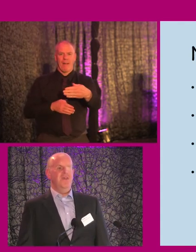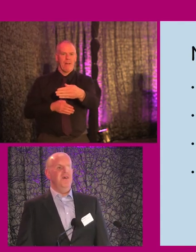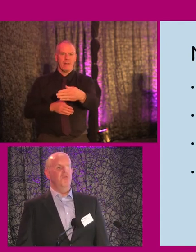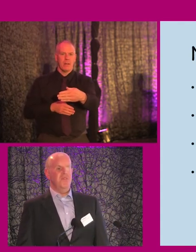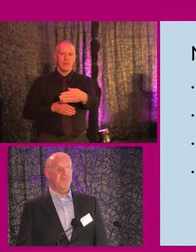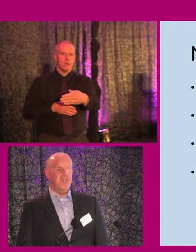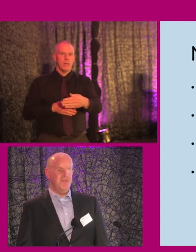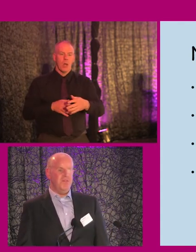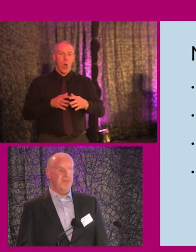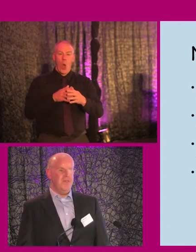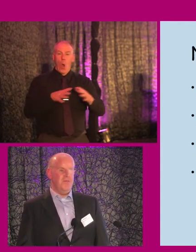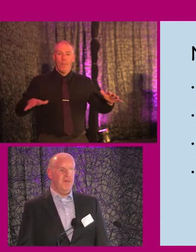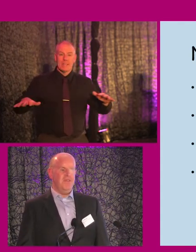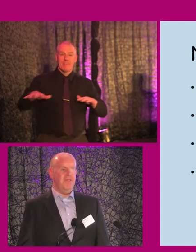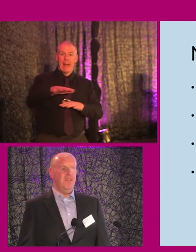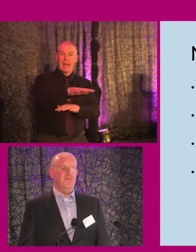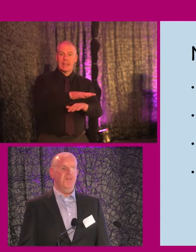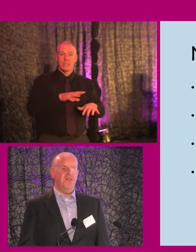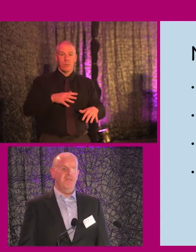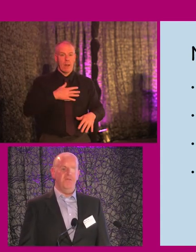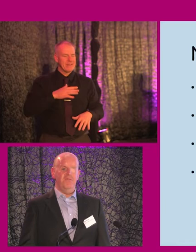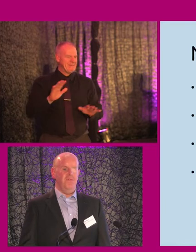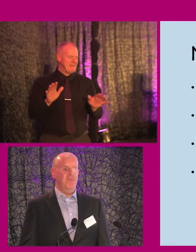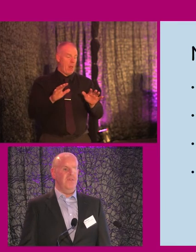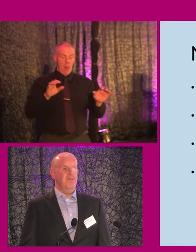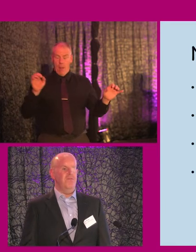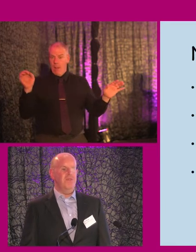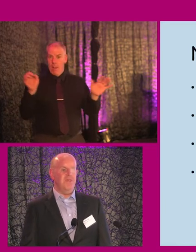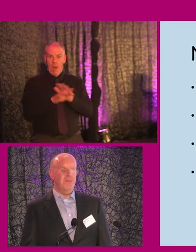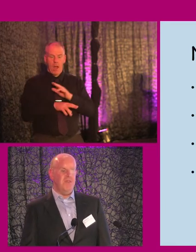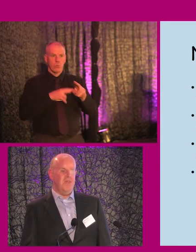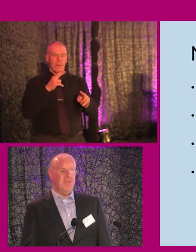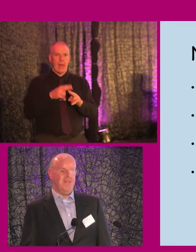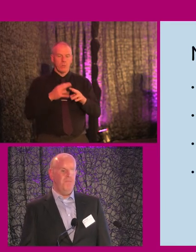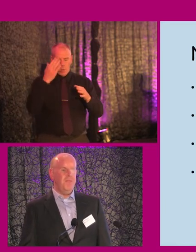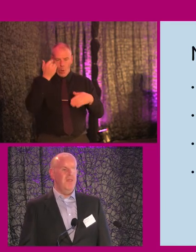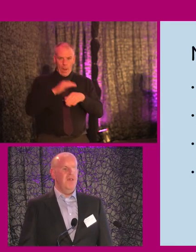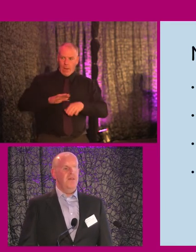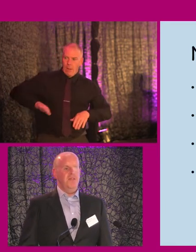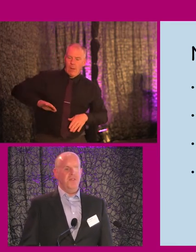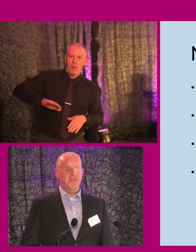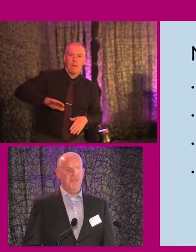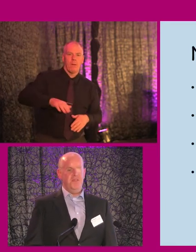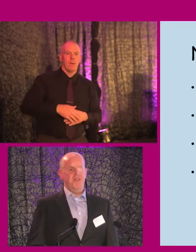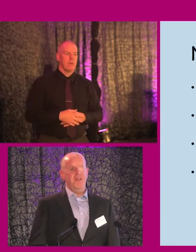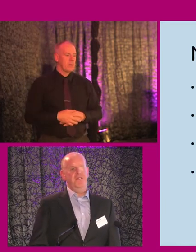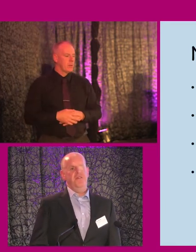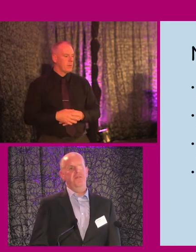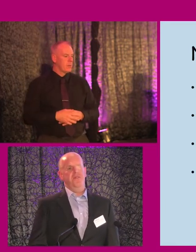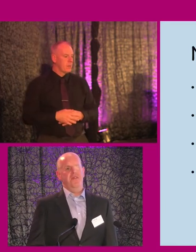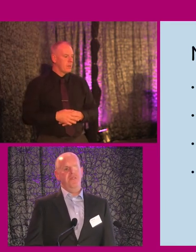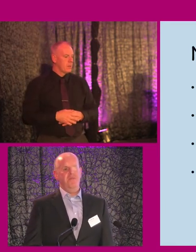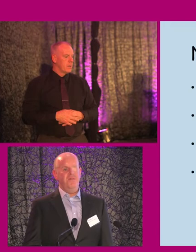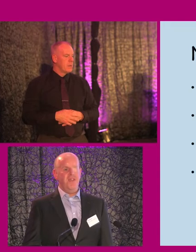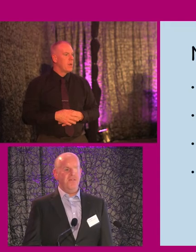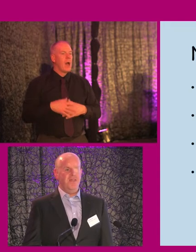of open spaces particularly well. tend to get a little bit lost if I have nothing to kind of orientate myself against. I utilize this whole